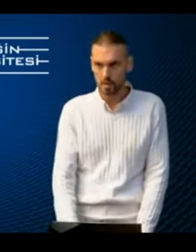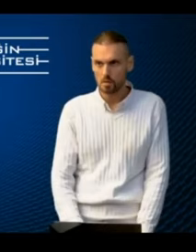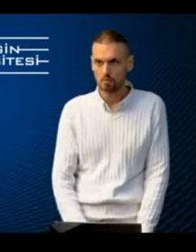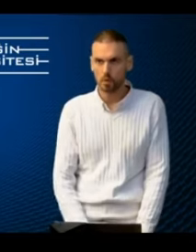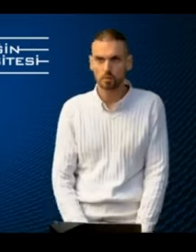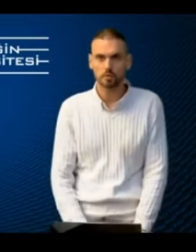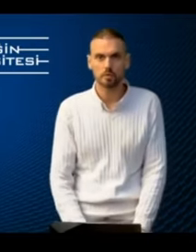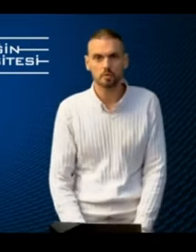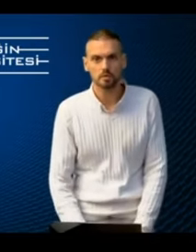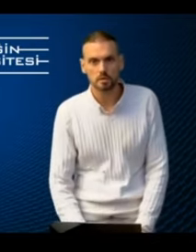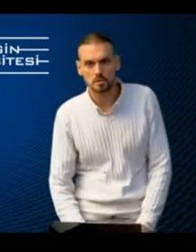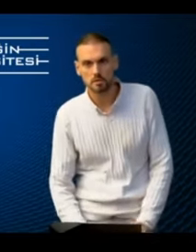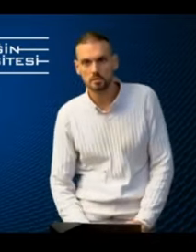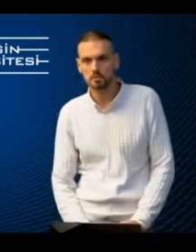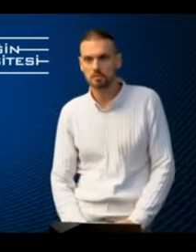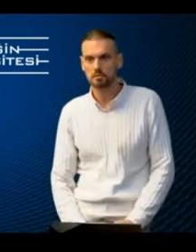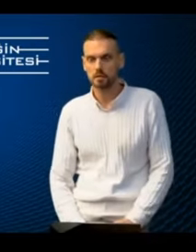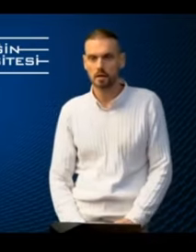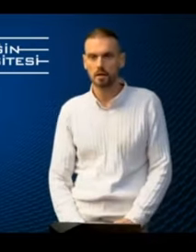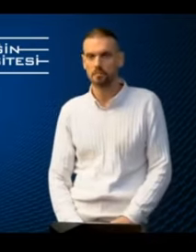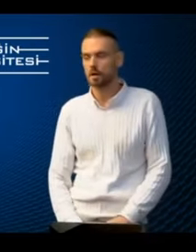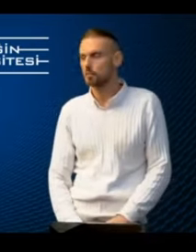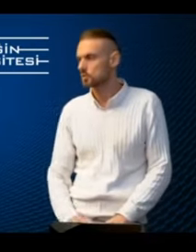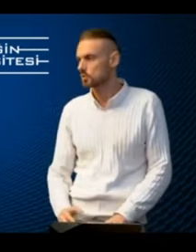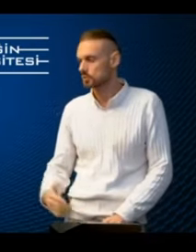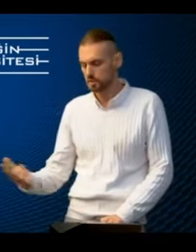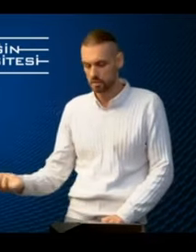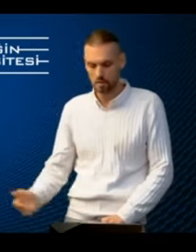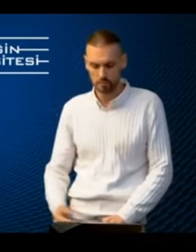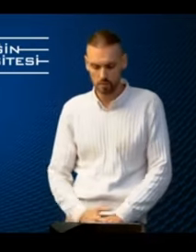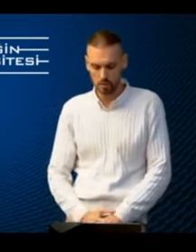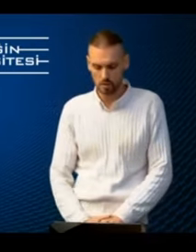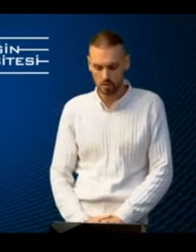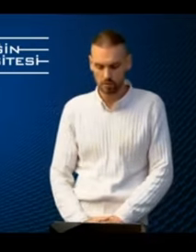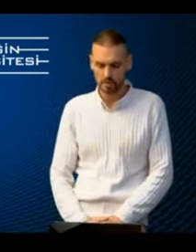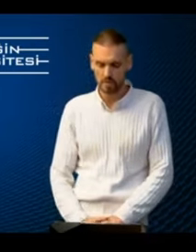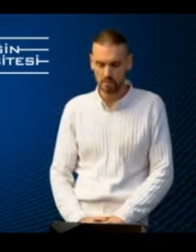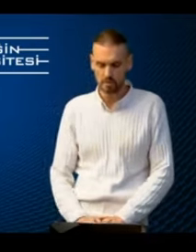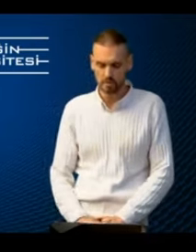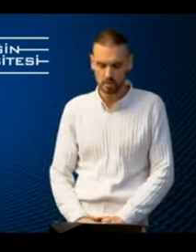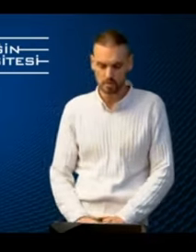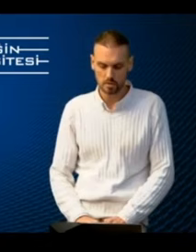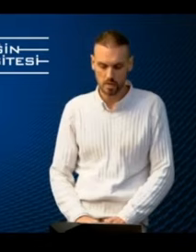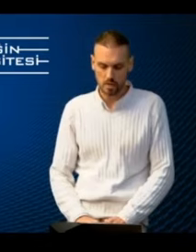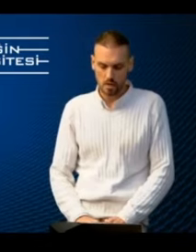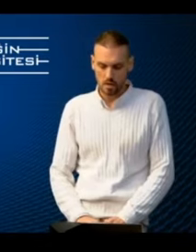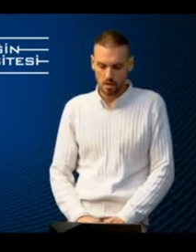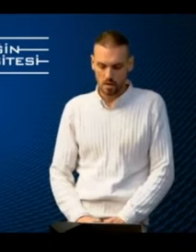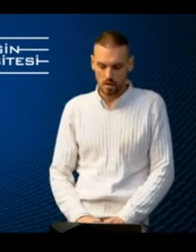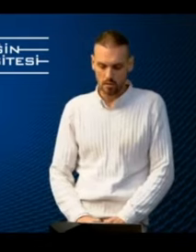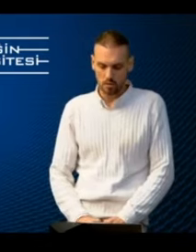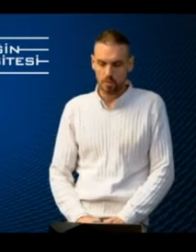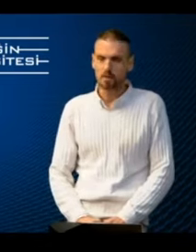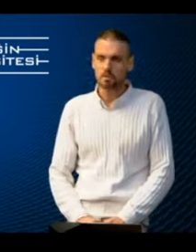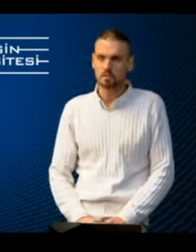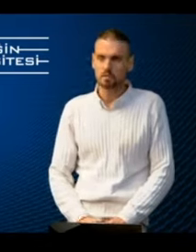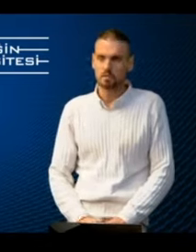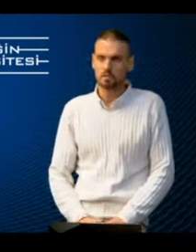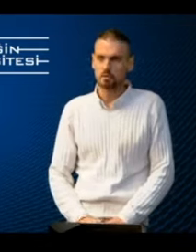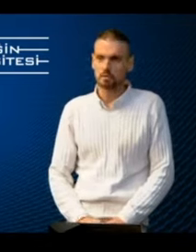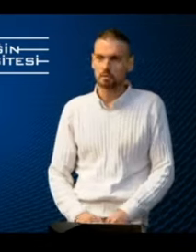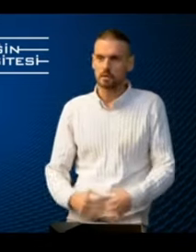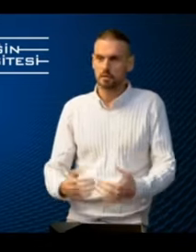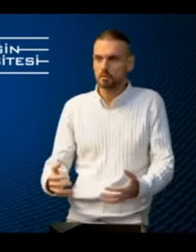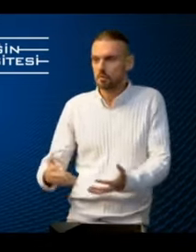Both university students, and I'm sure we've been already having discussions across partners